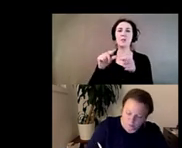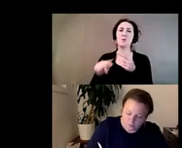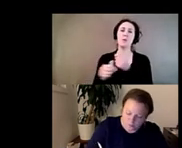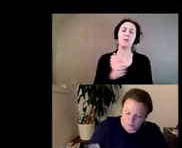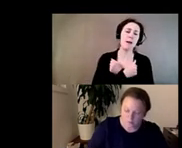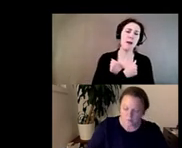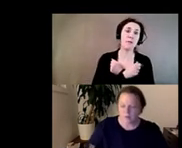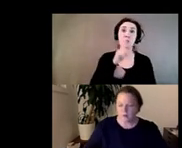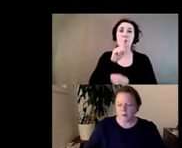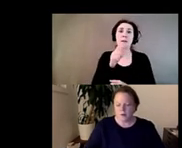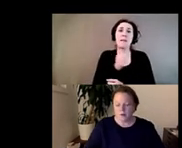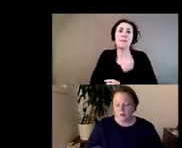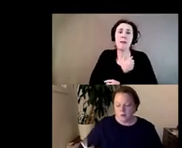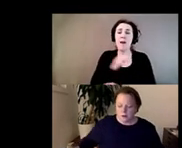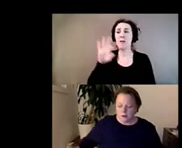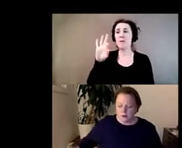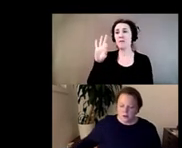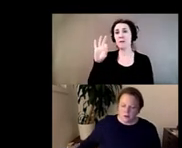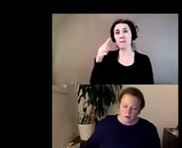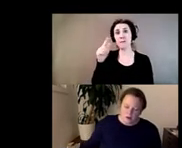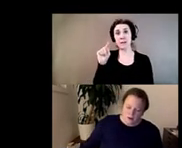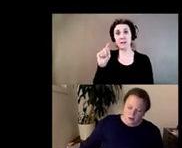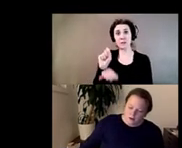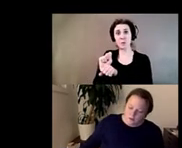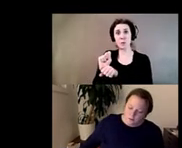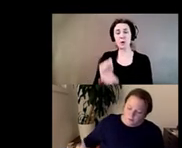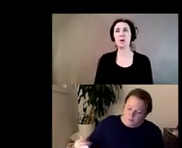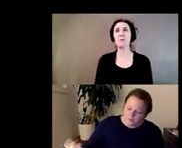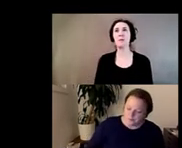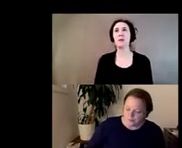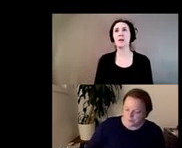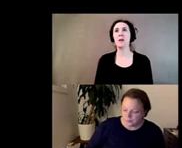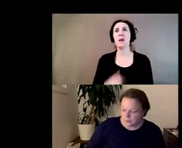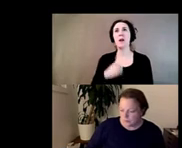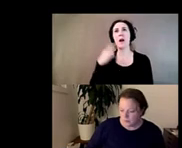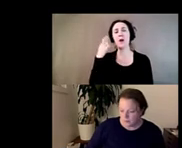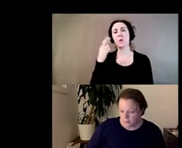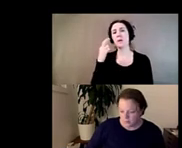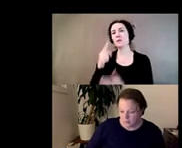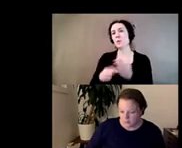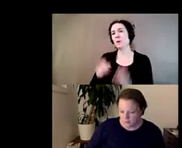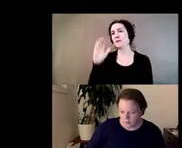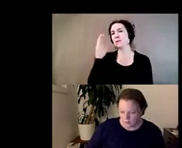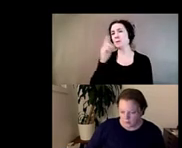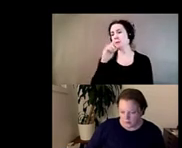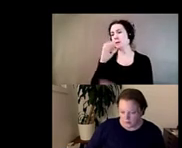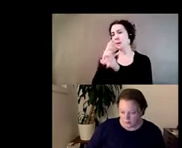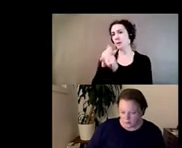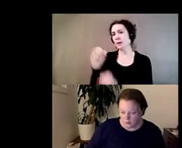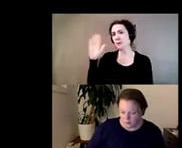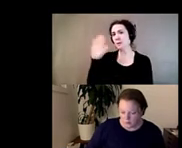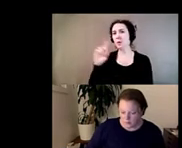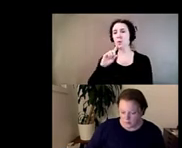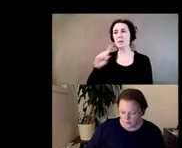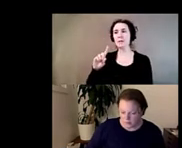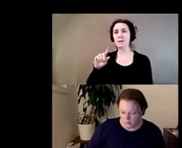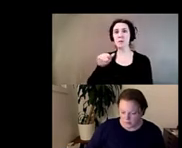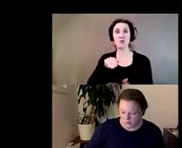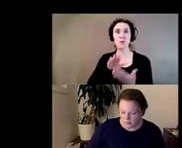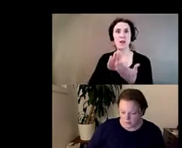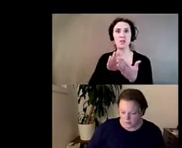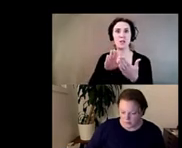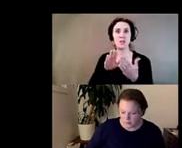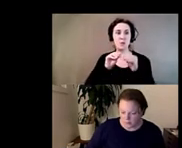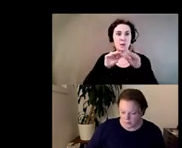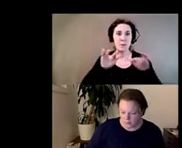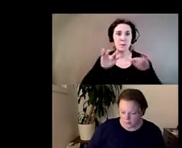love felix's work i think what i realized is that what seemed to be appealing to me at the time was this sort of viral strategy was was maybe